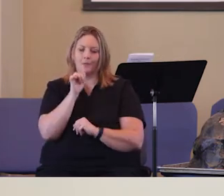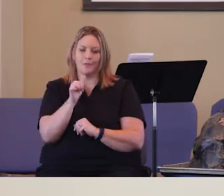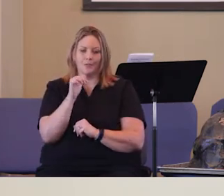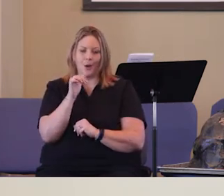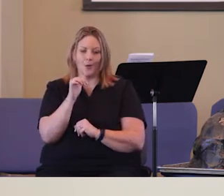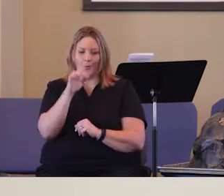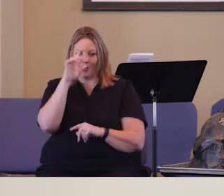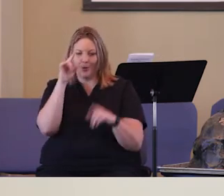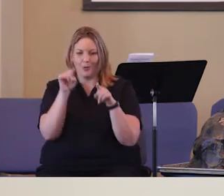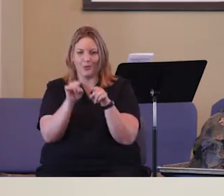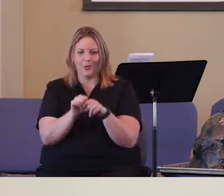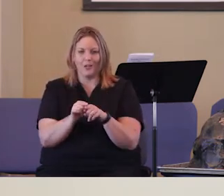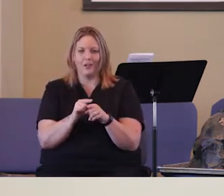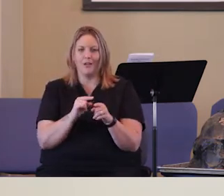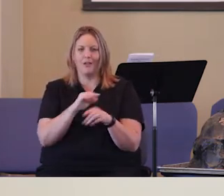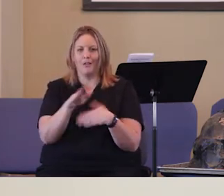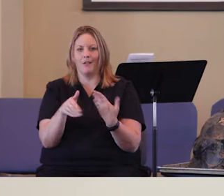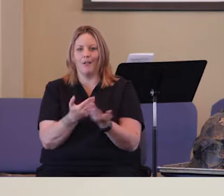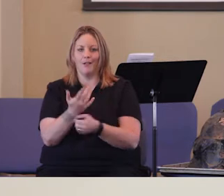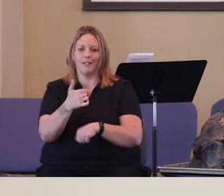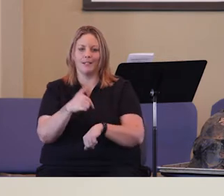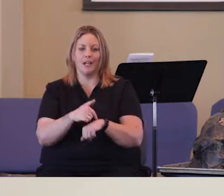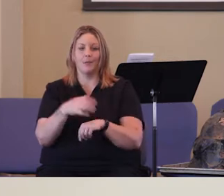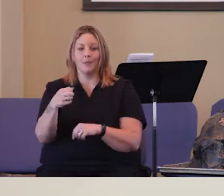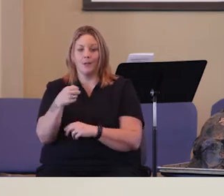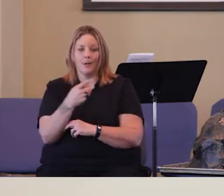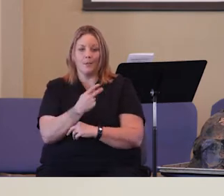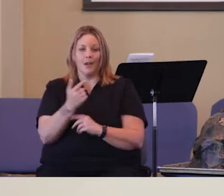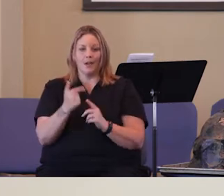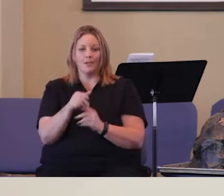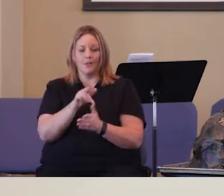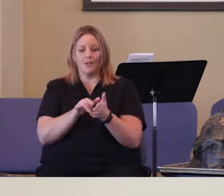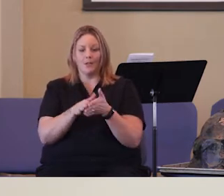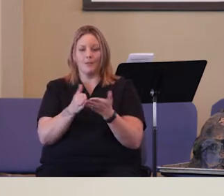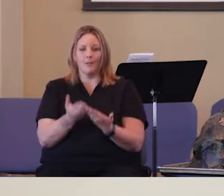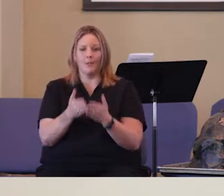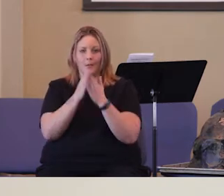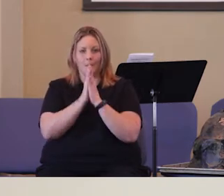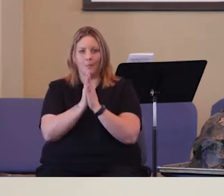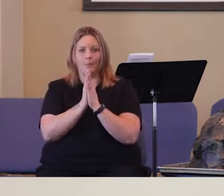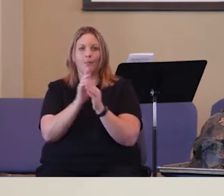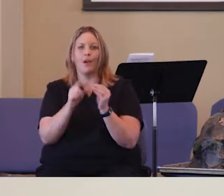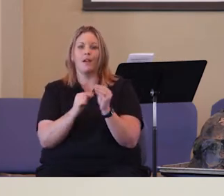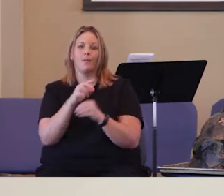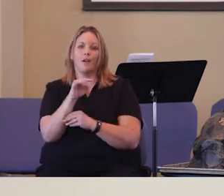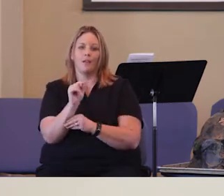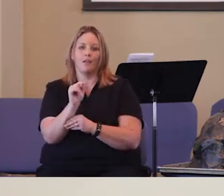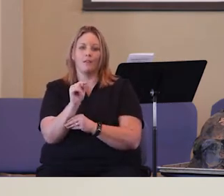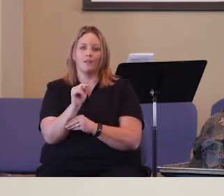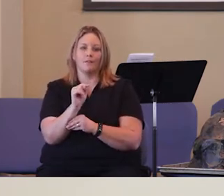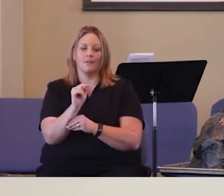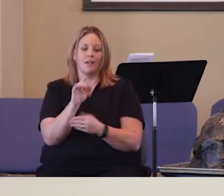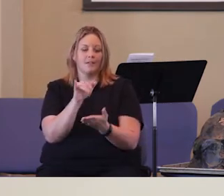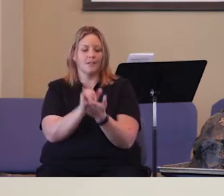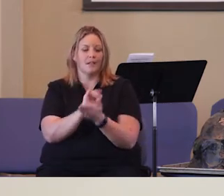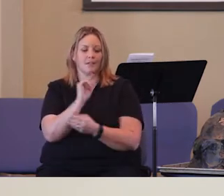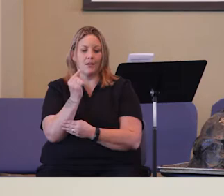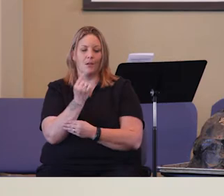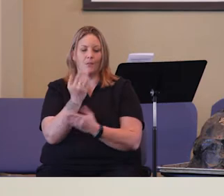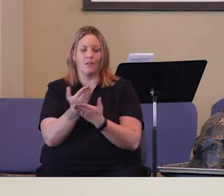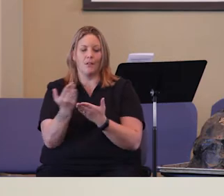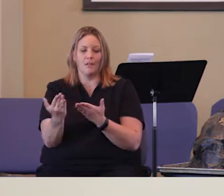But we need to go back to what the Bible says and pray about it. What does God want? Because that's the only thing that mattered